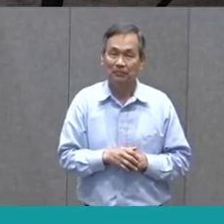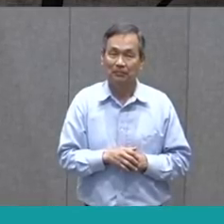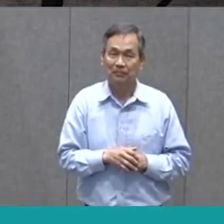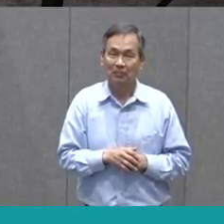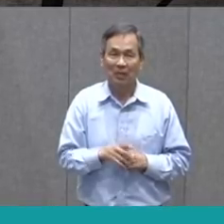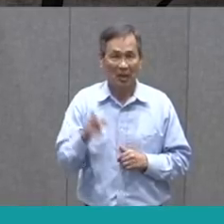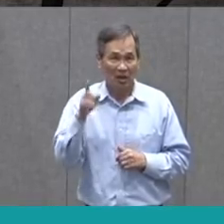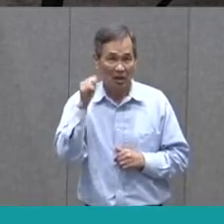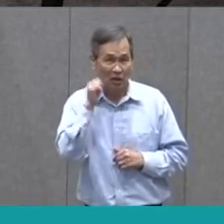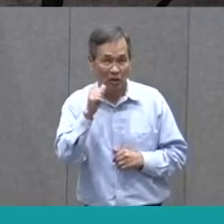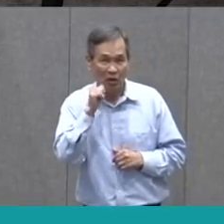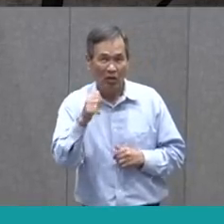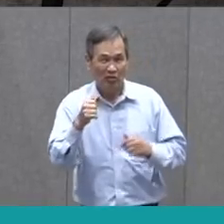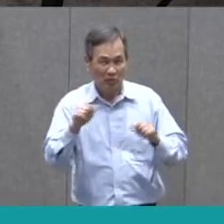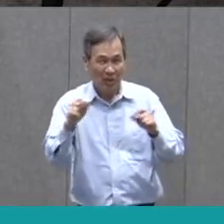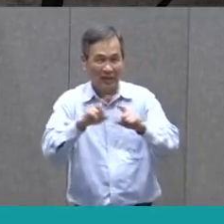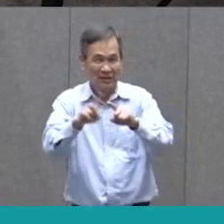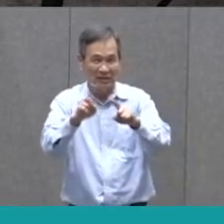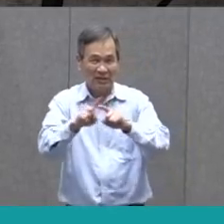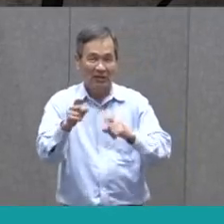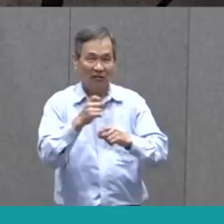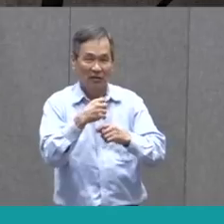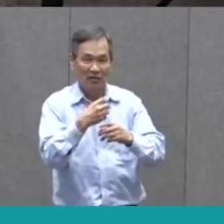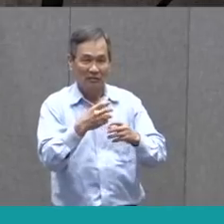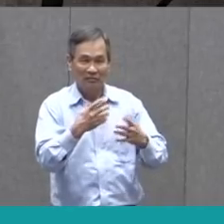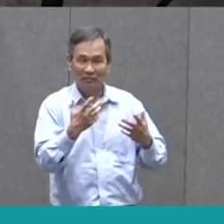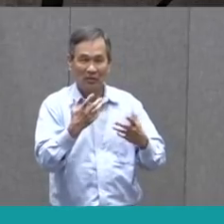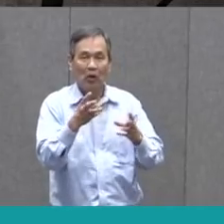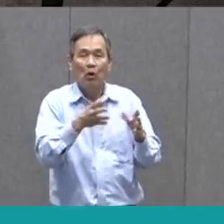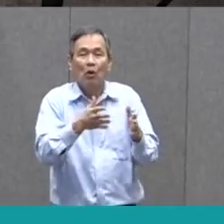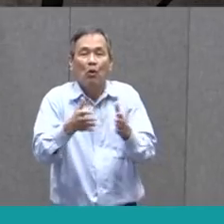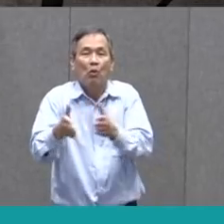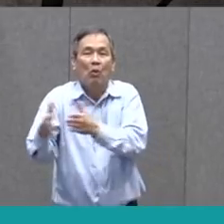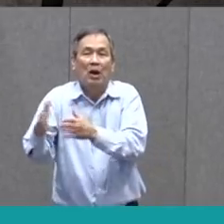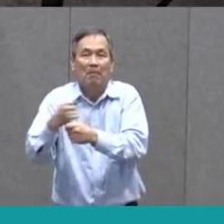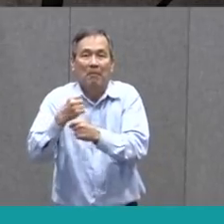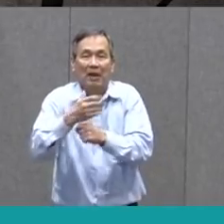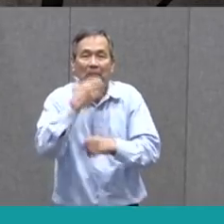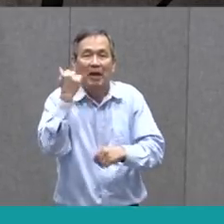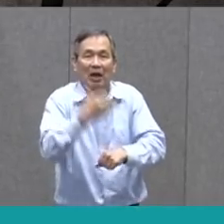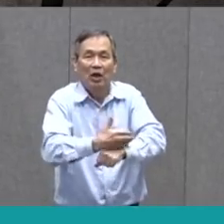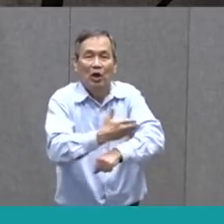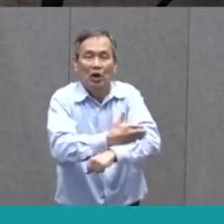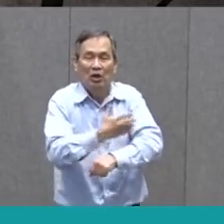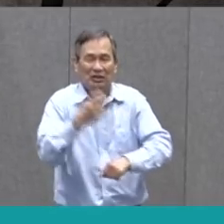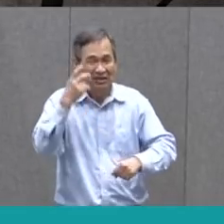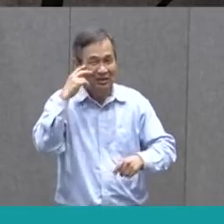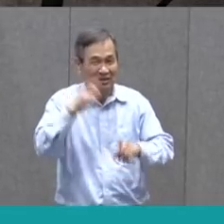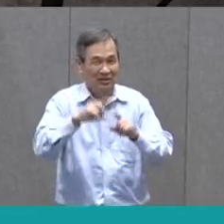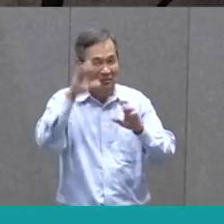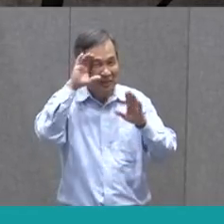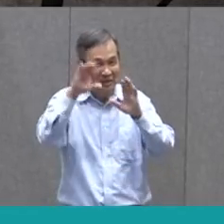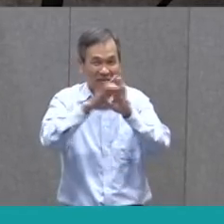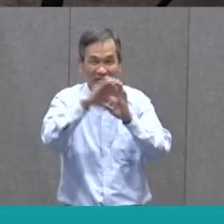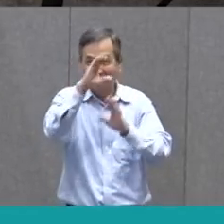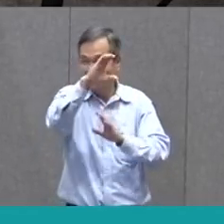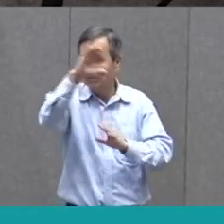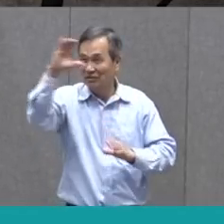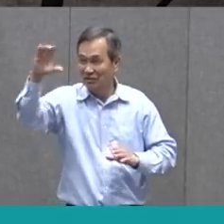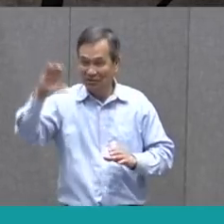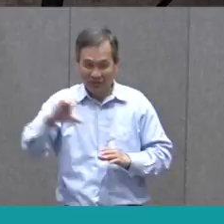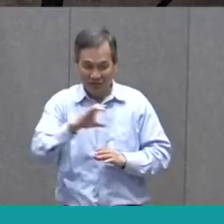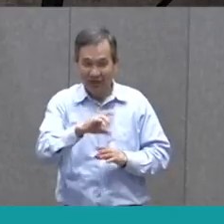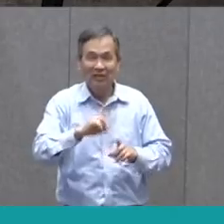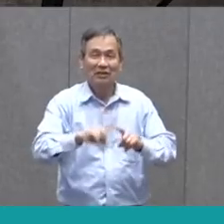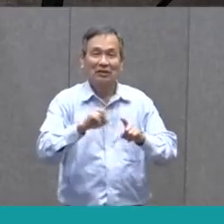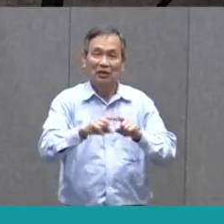She tries different ways to make it better. And we can see from the pictures all the different ways that she tries to make it